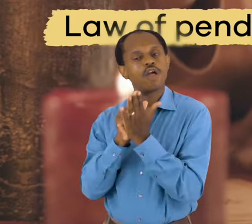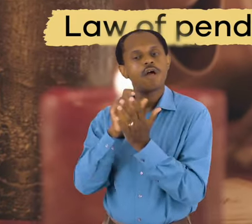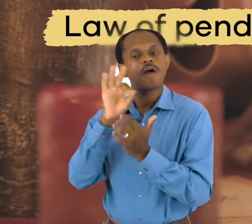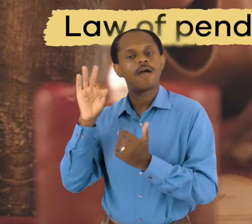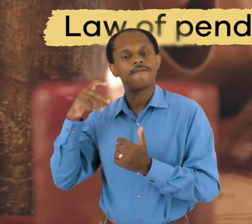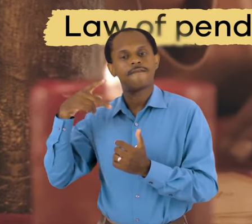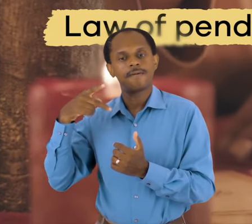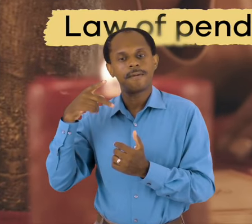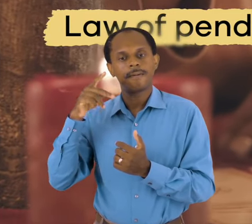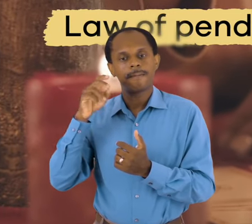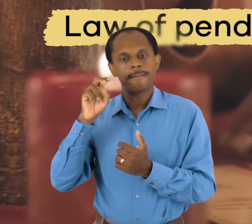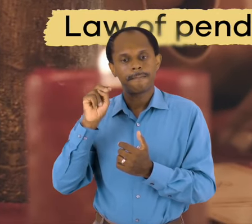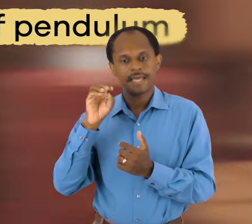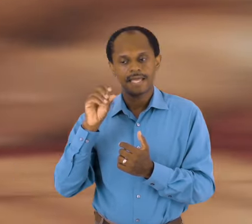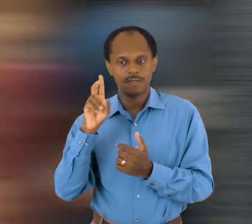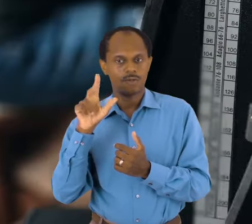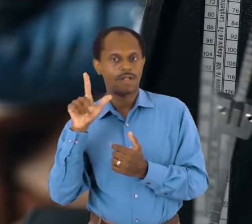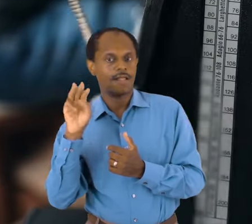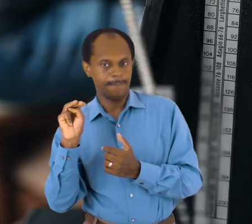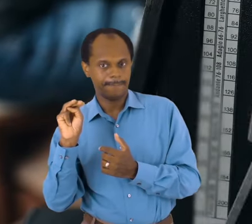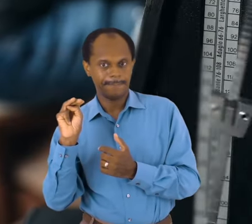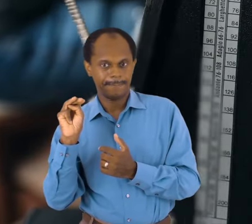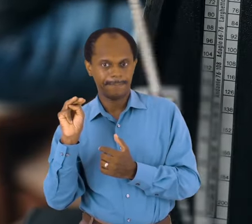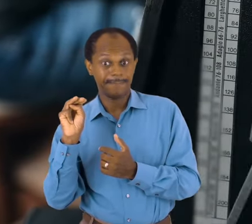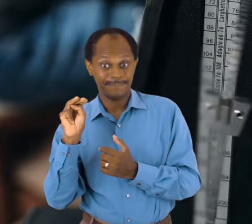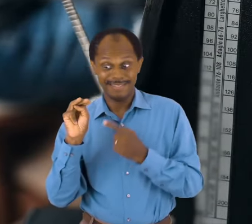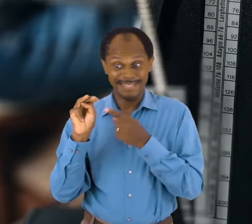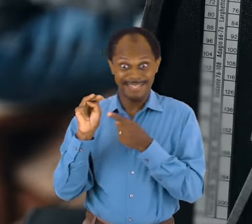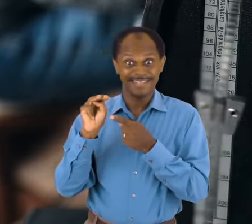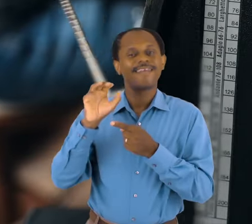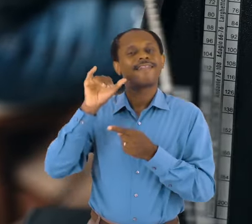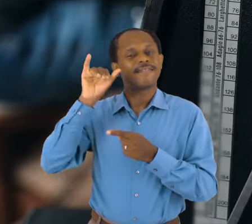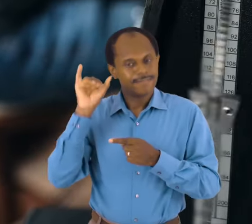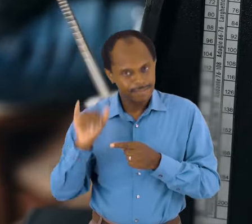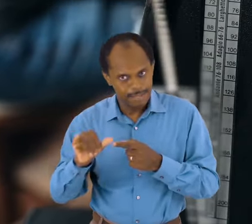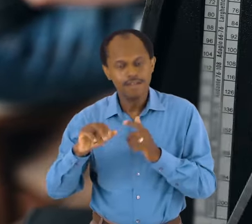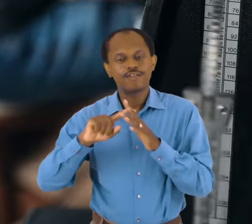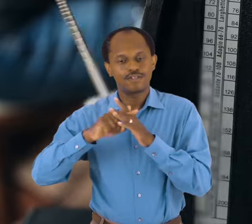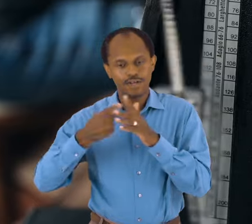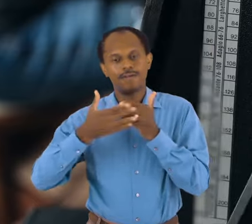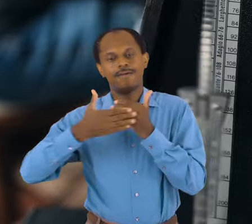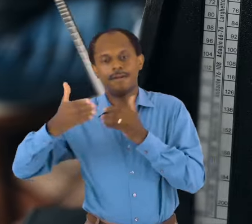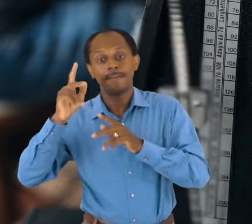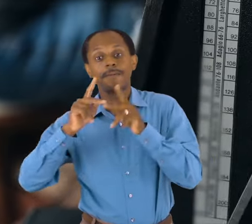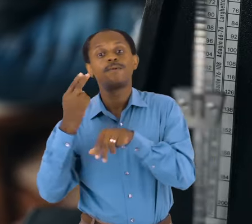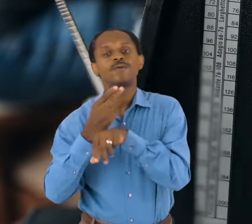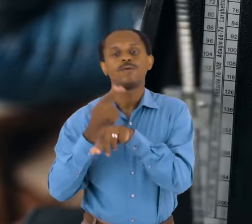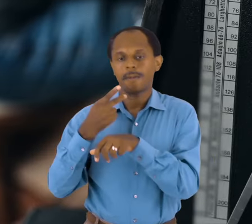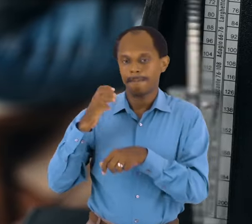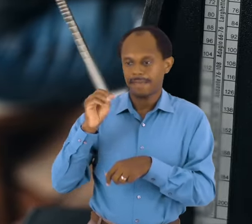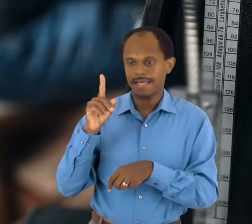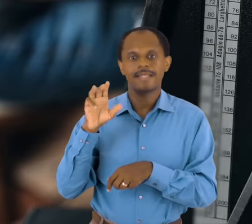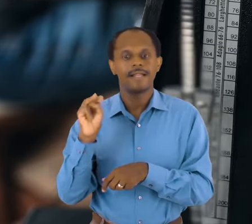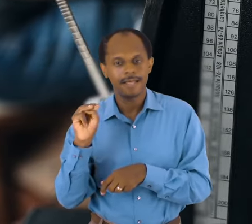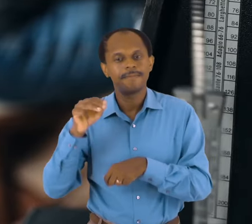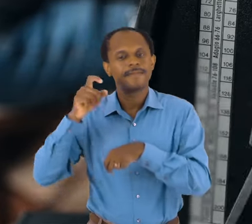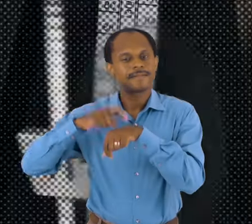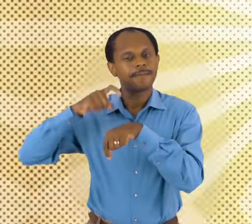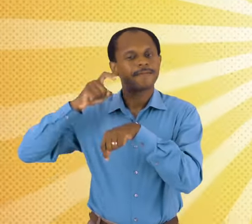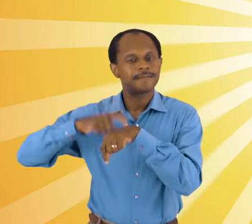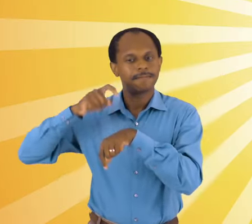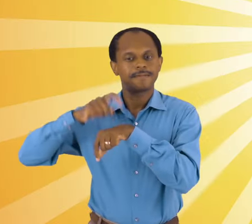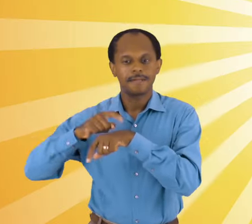of Pendulum, which led to the use of the pendulum to keep track of time. Wow!